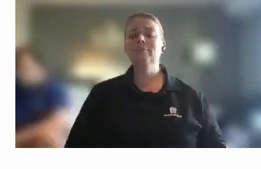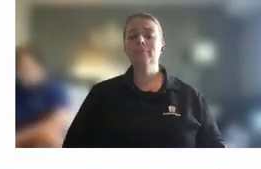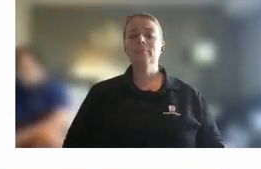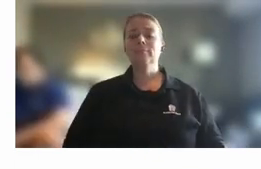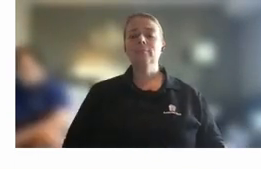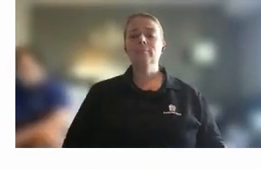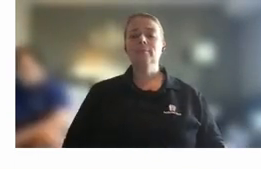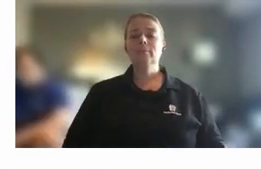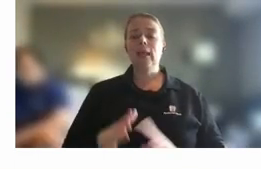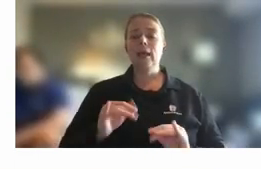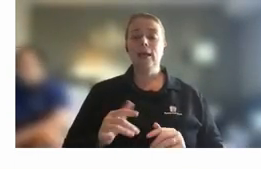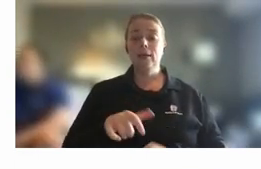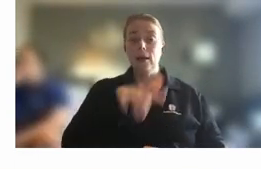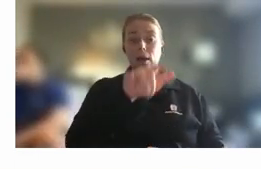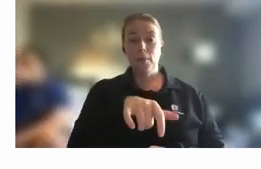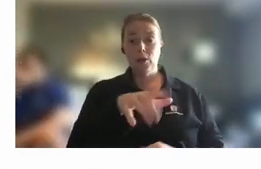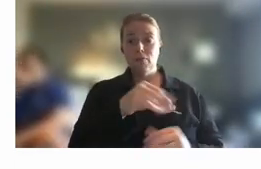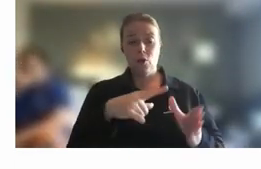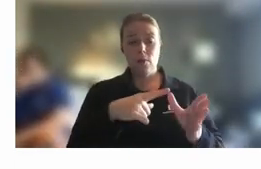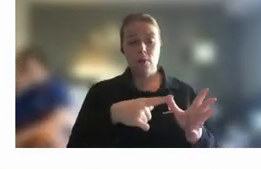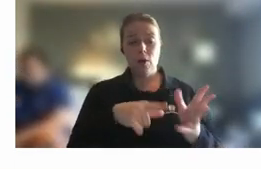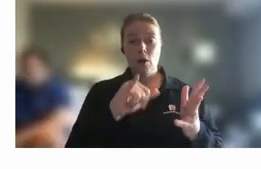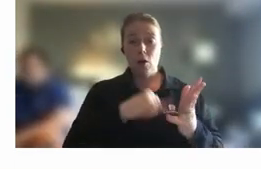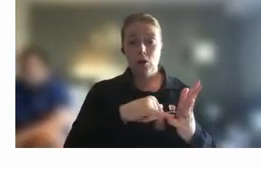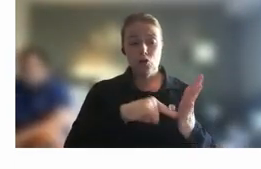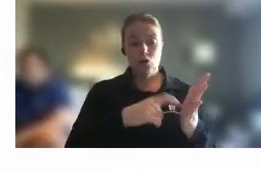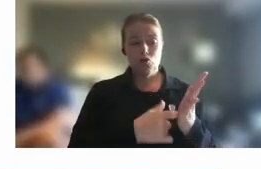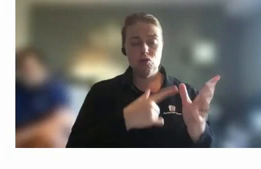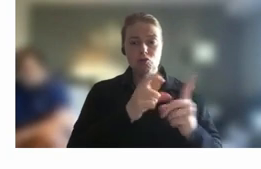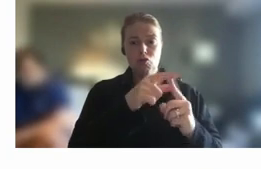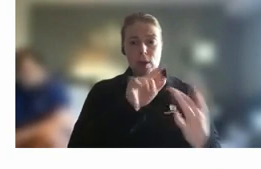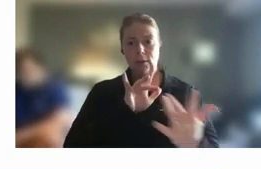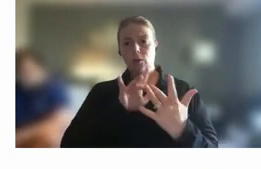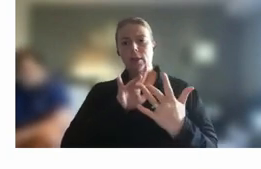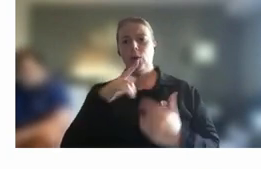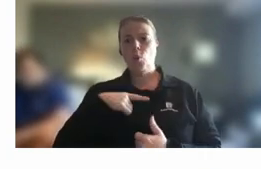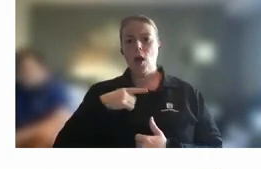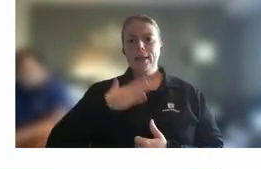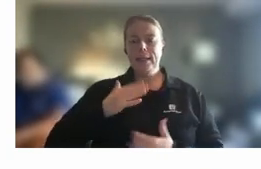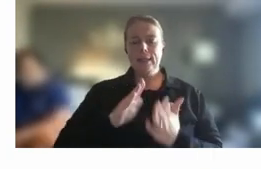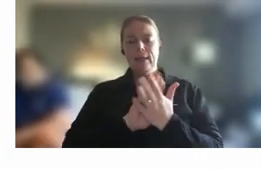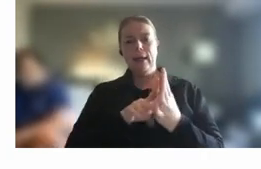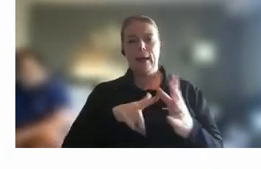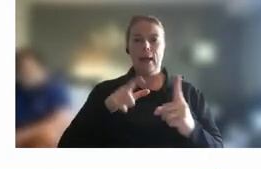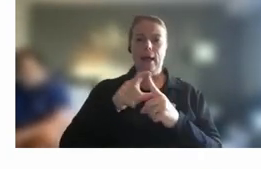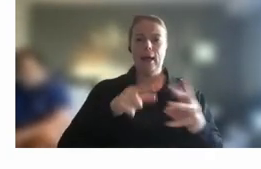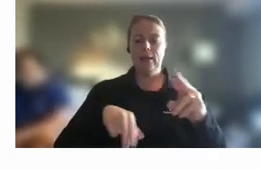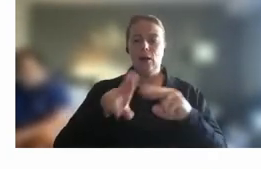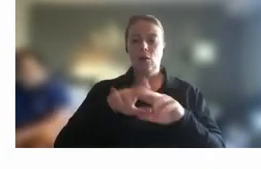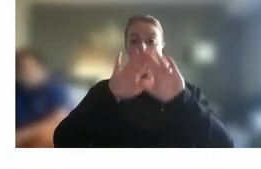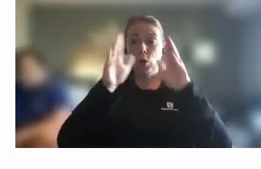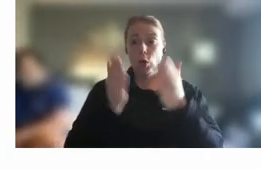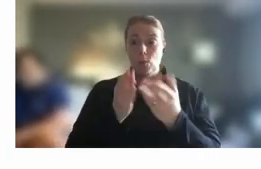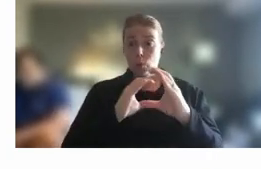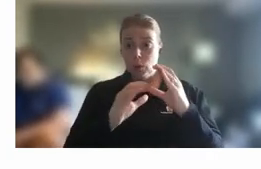someone reached out from austrade because they were looking for a head of global communications um and said are you interested in in